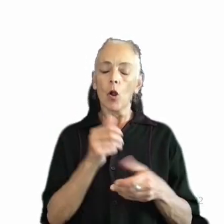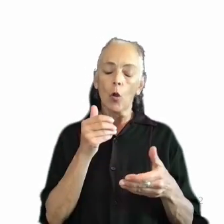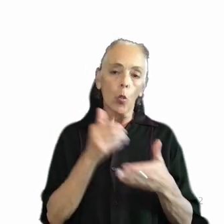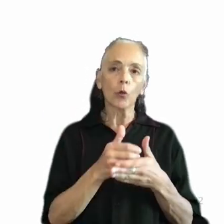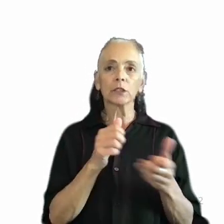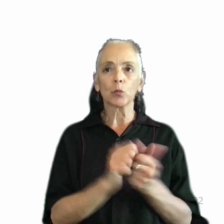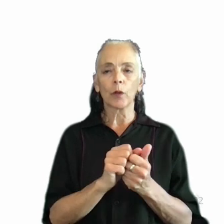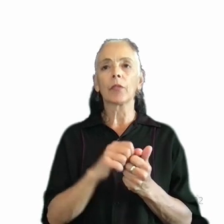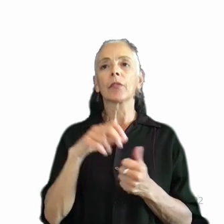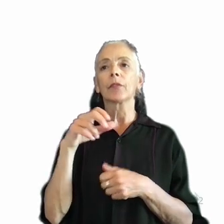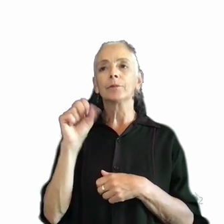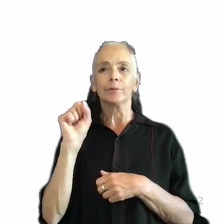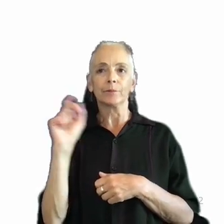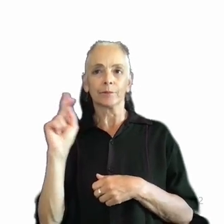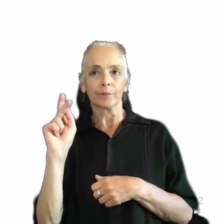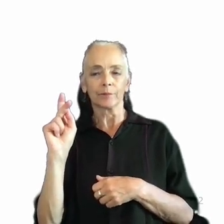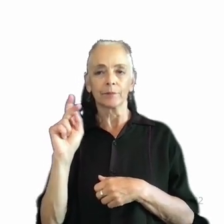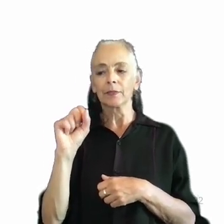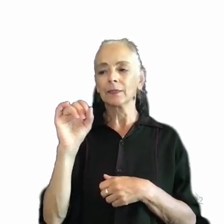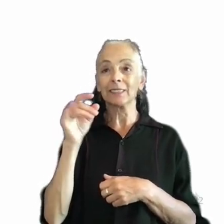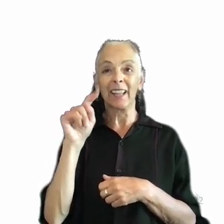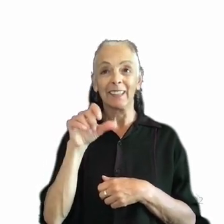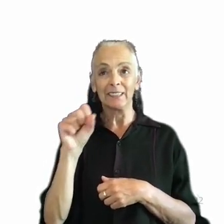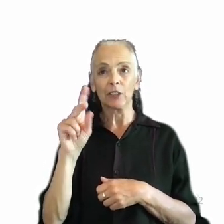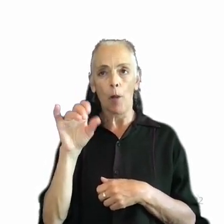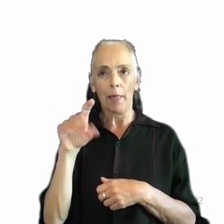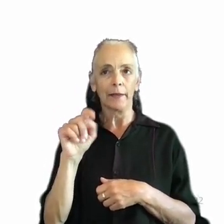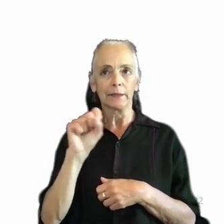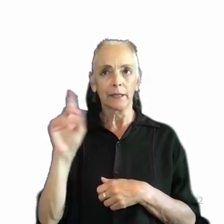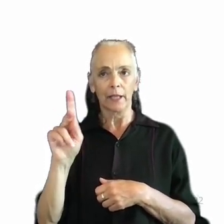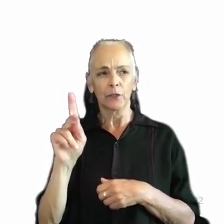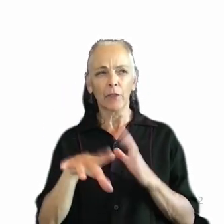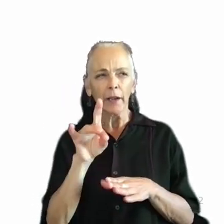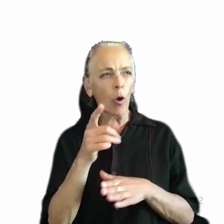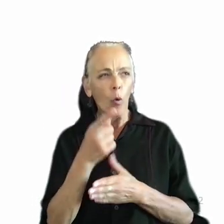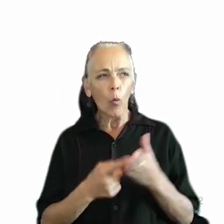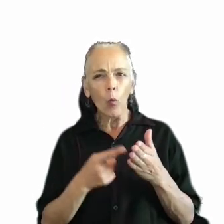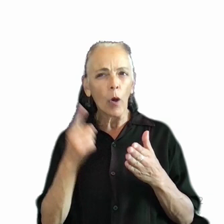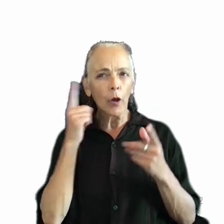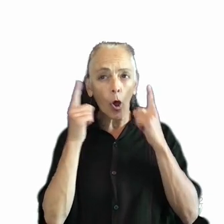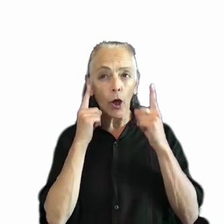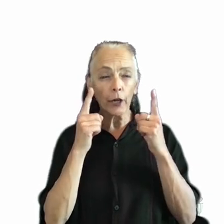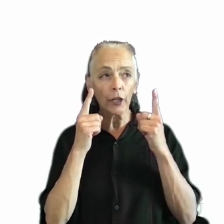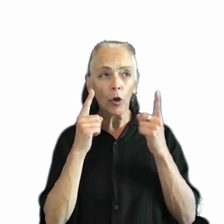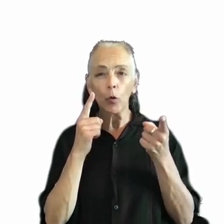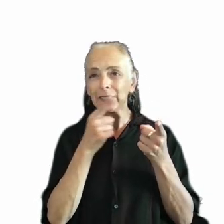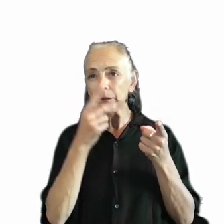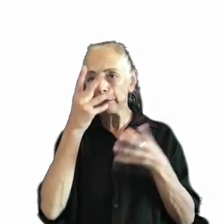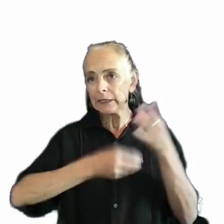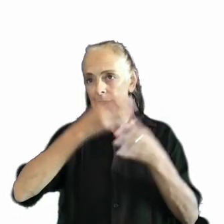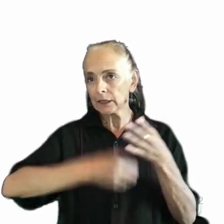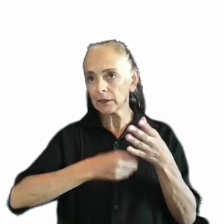out what were the kinds of audio cues that he was missing in order to play through this